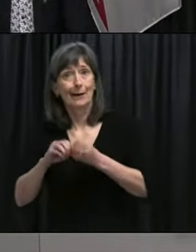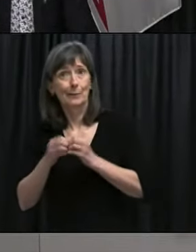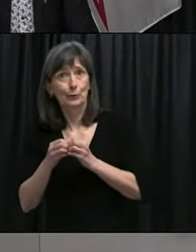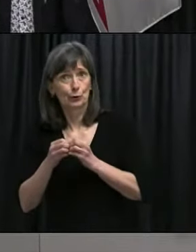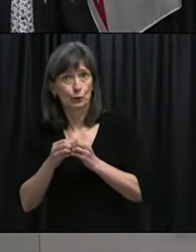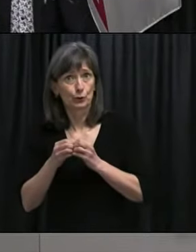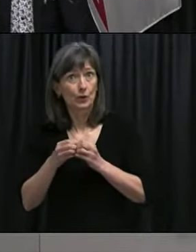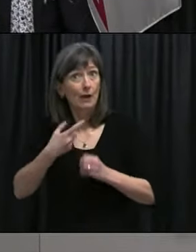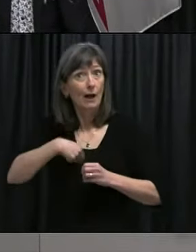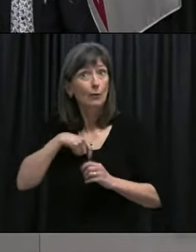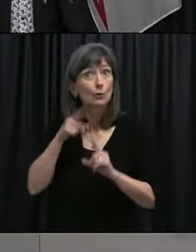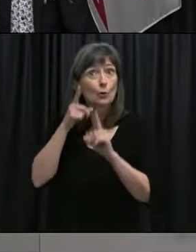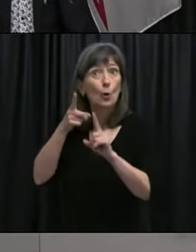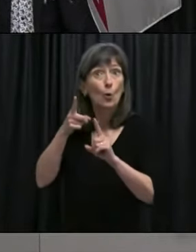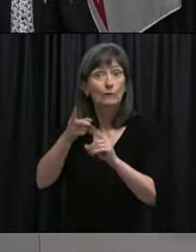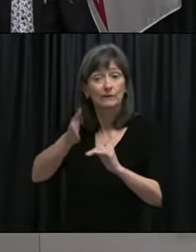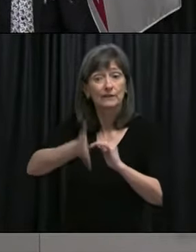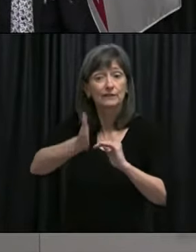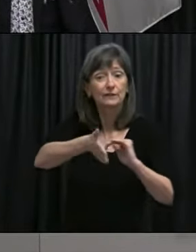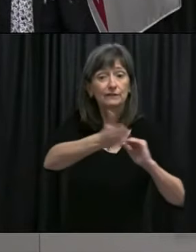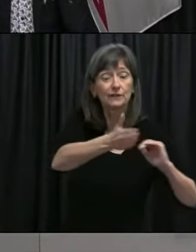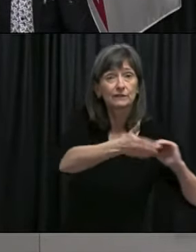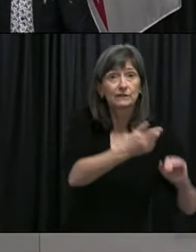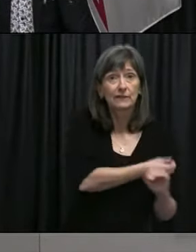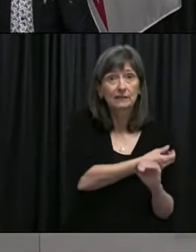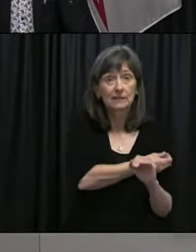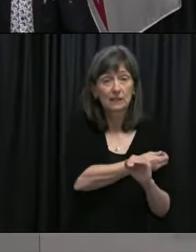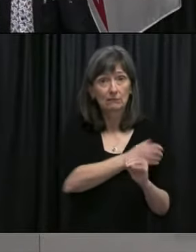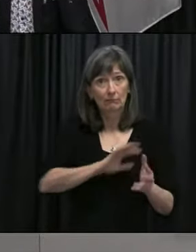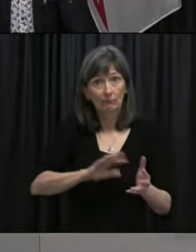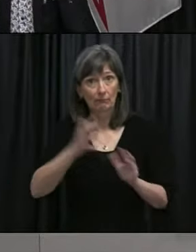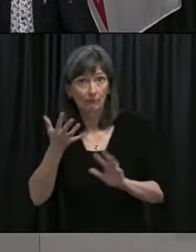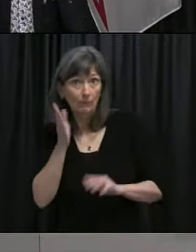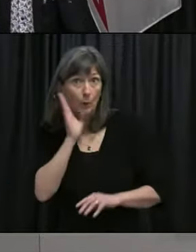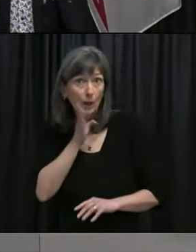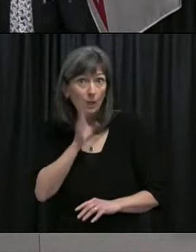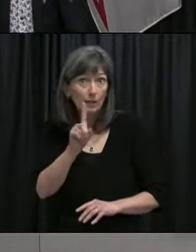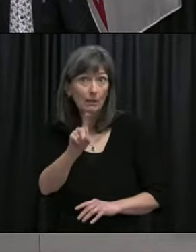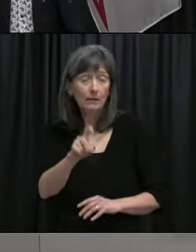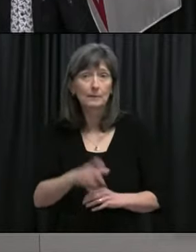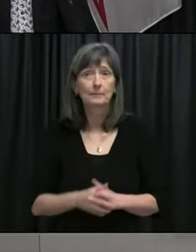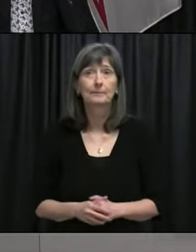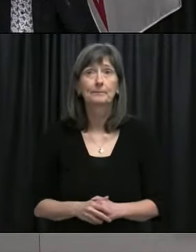date, target date, given now that we have this large group to factor in?